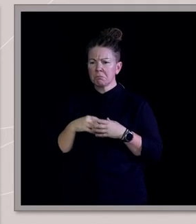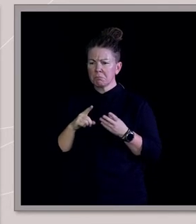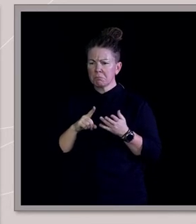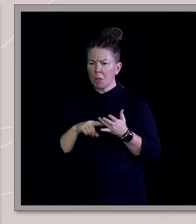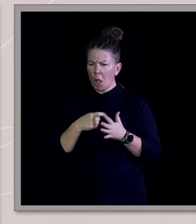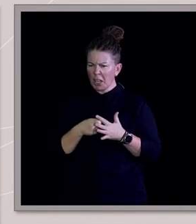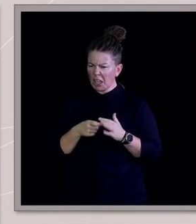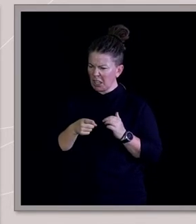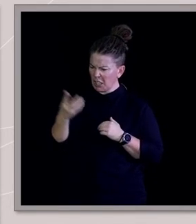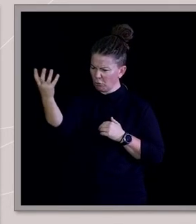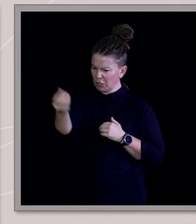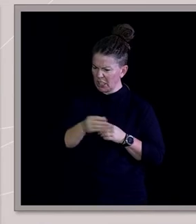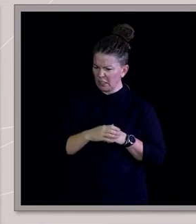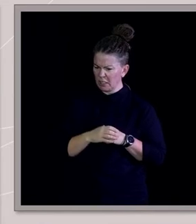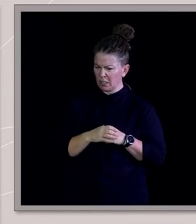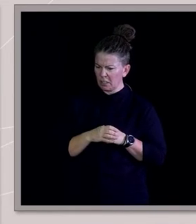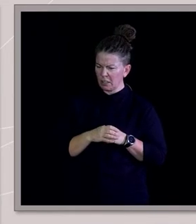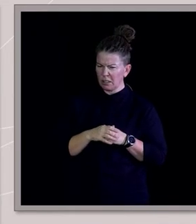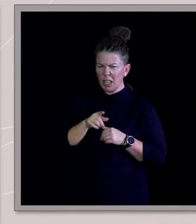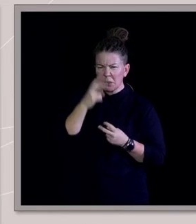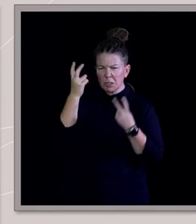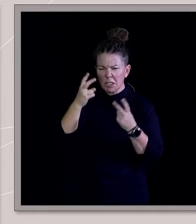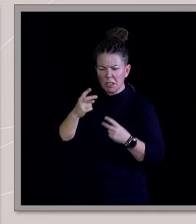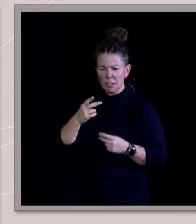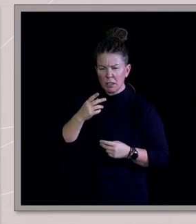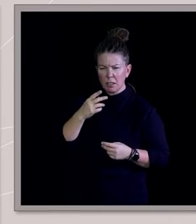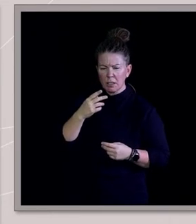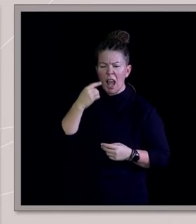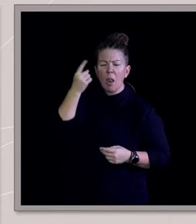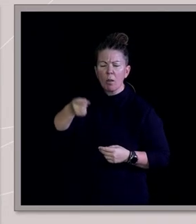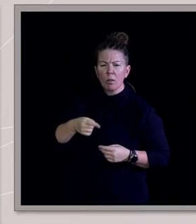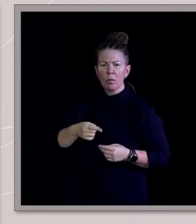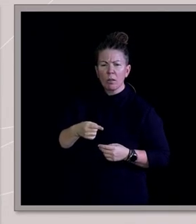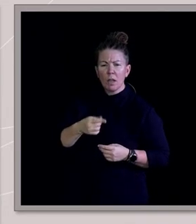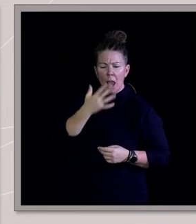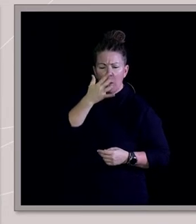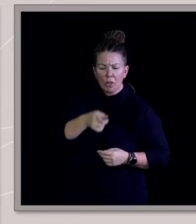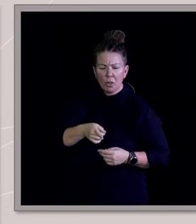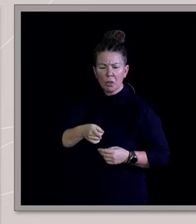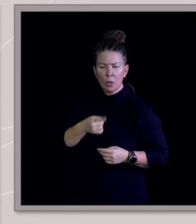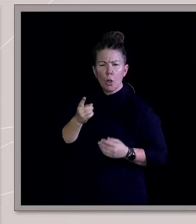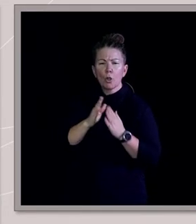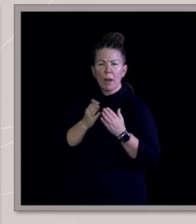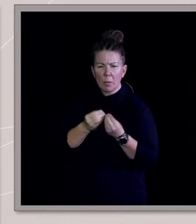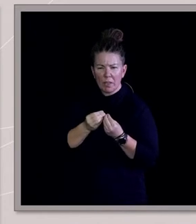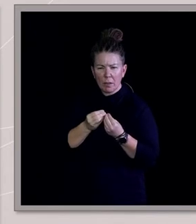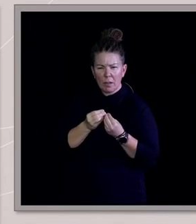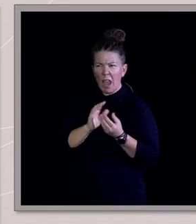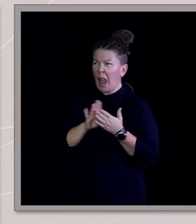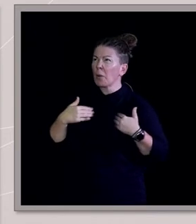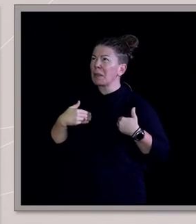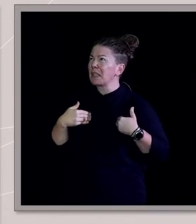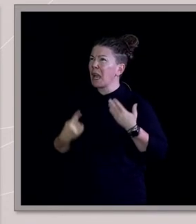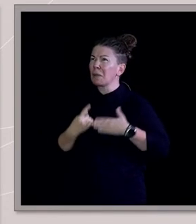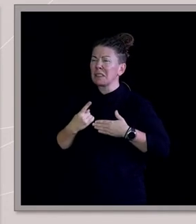received. How long had he been seeking? Right. How old is he? Who was he praying with? And you sort of tried to piece together the magic formula that made this